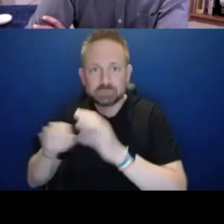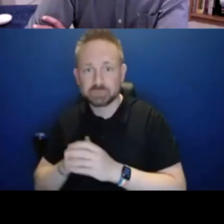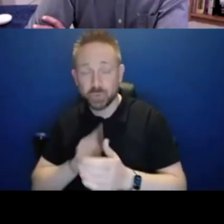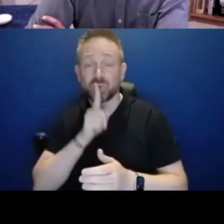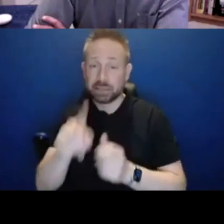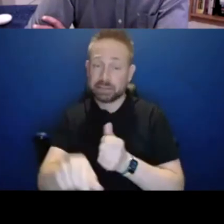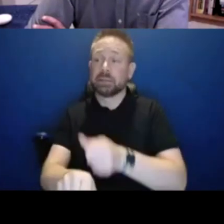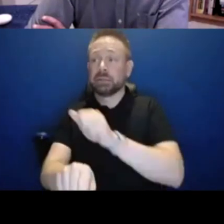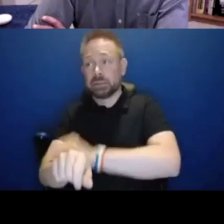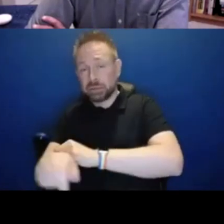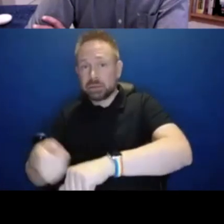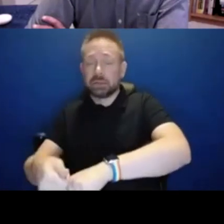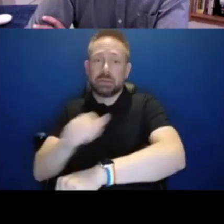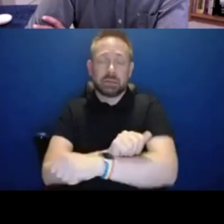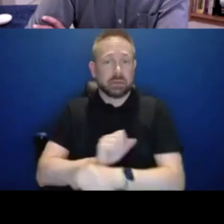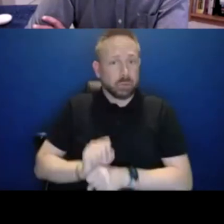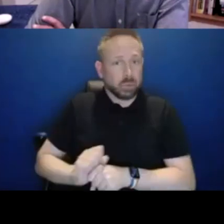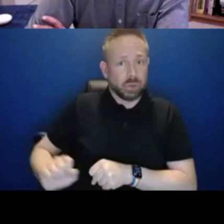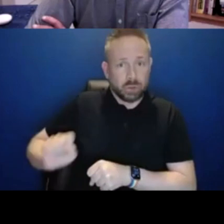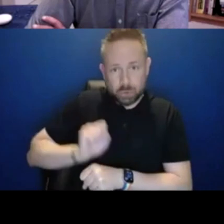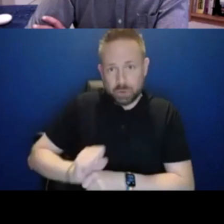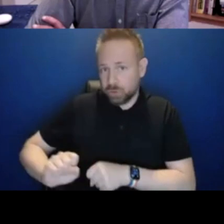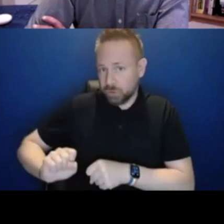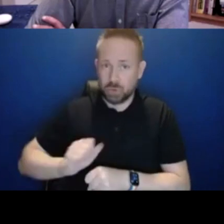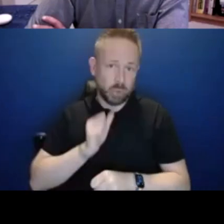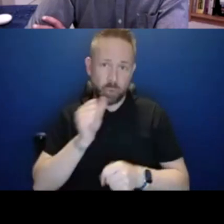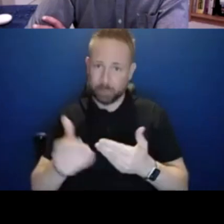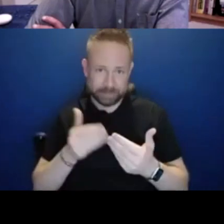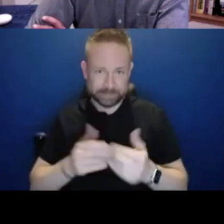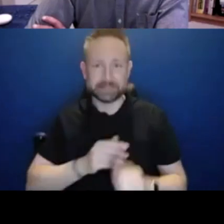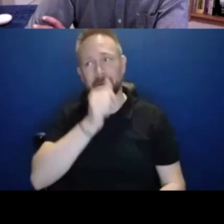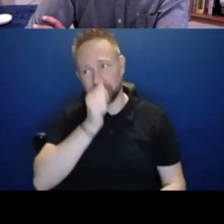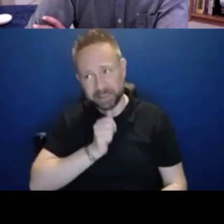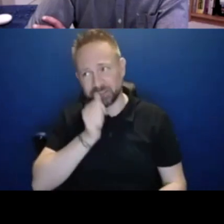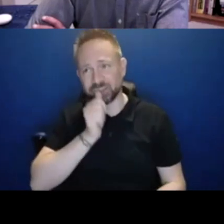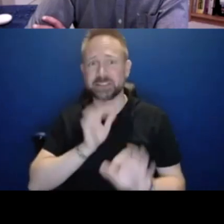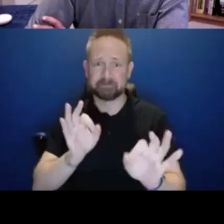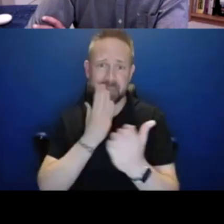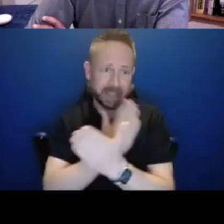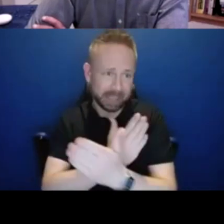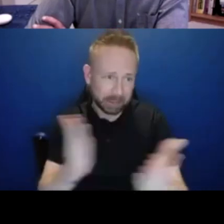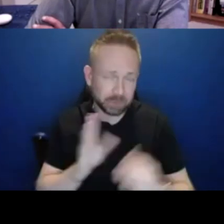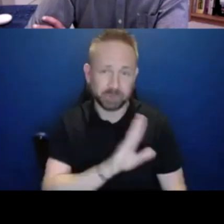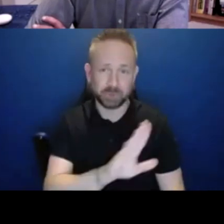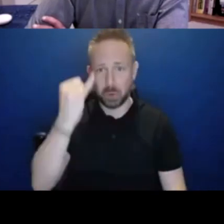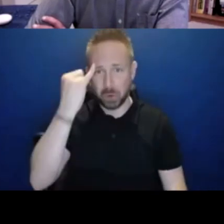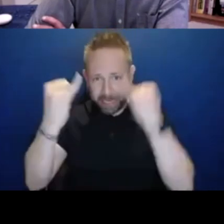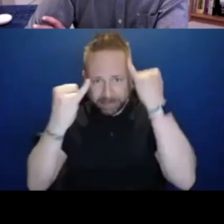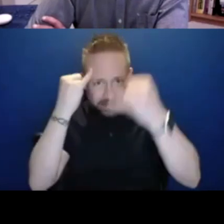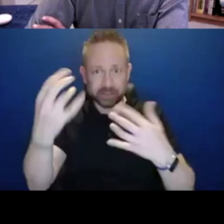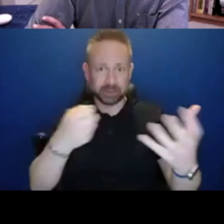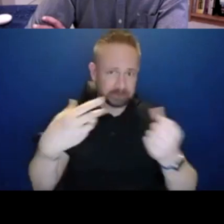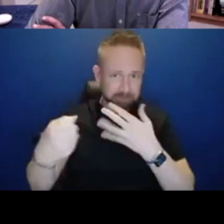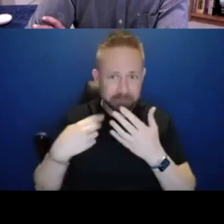and we appreciate your patience and thoughtfulness and participation as we plan those next